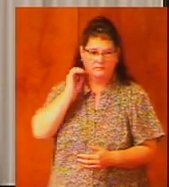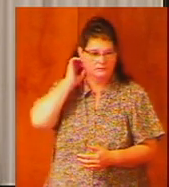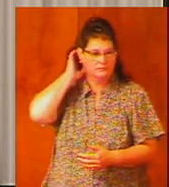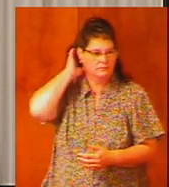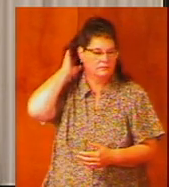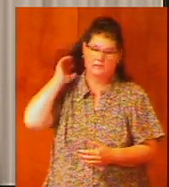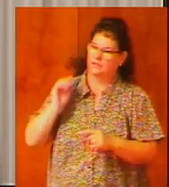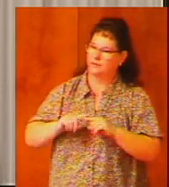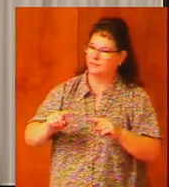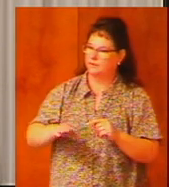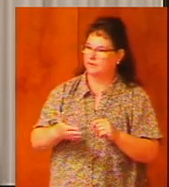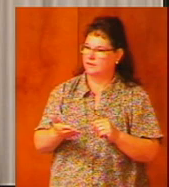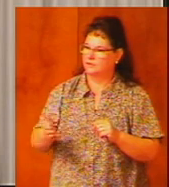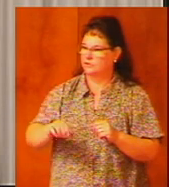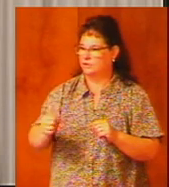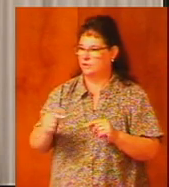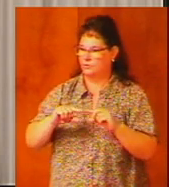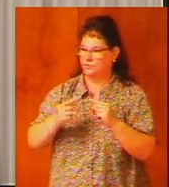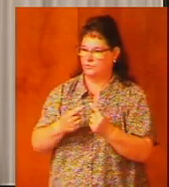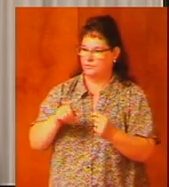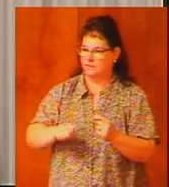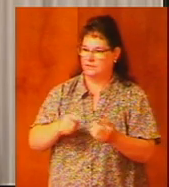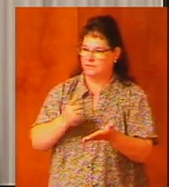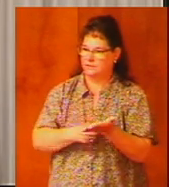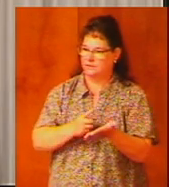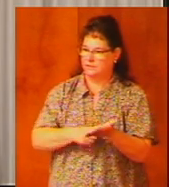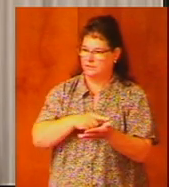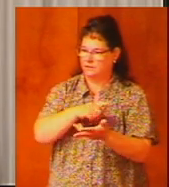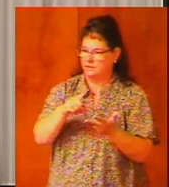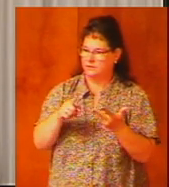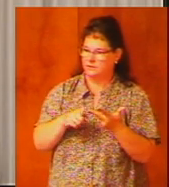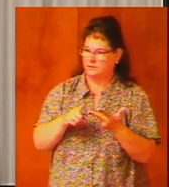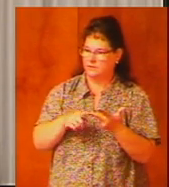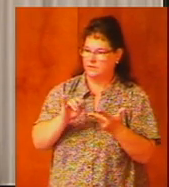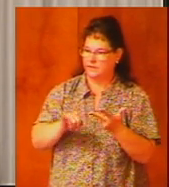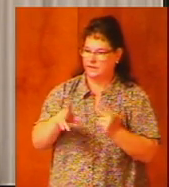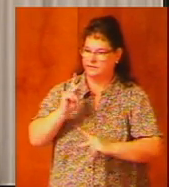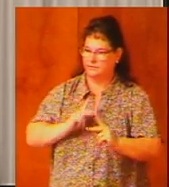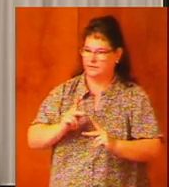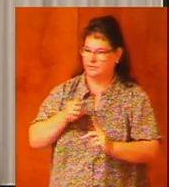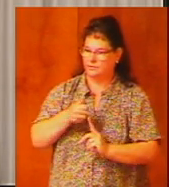but folks there's another group that we need to talk about and that is the people themselves